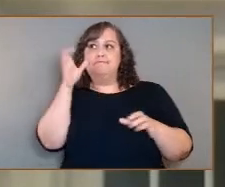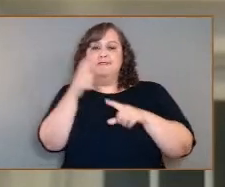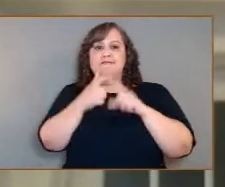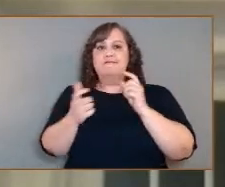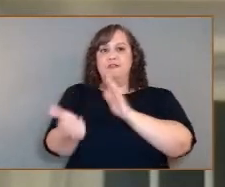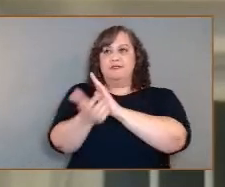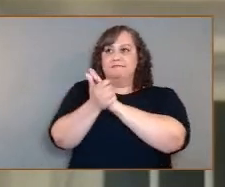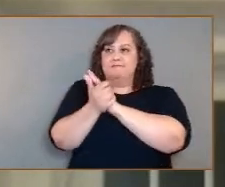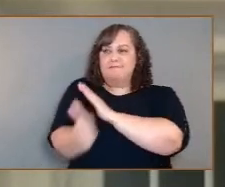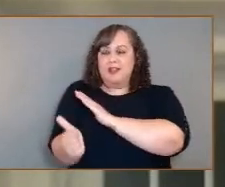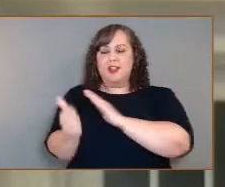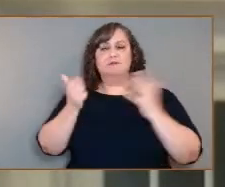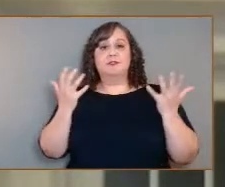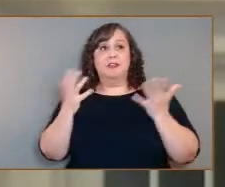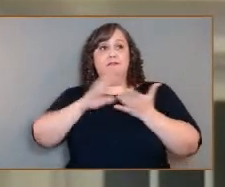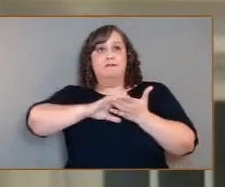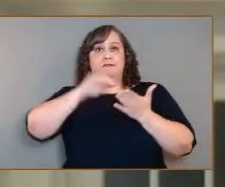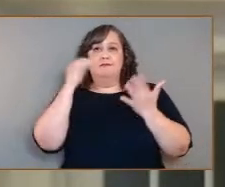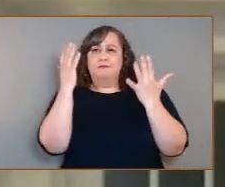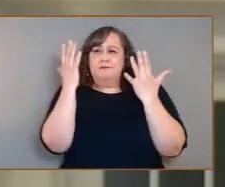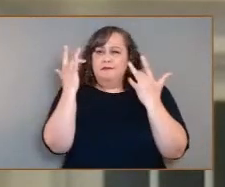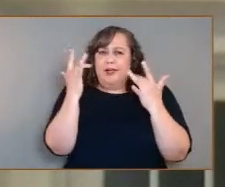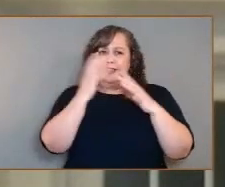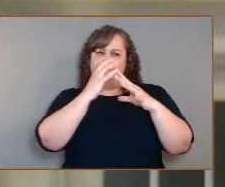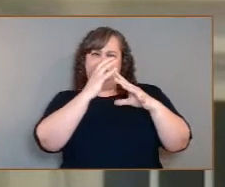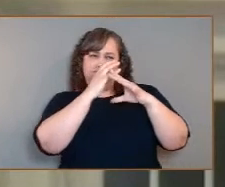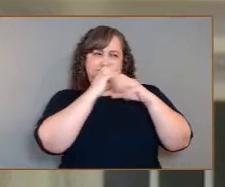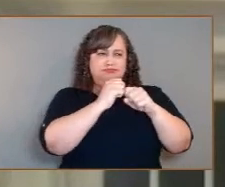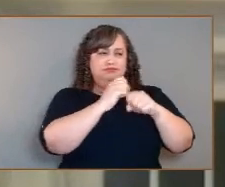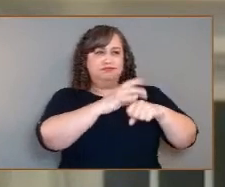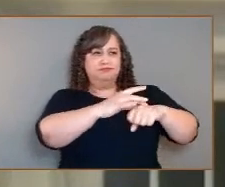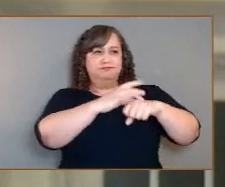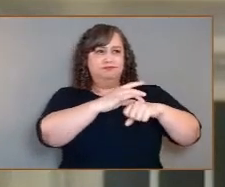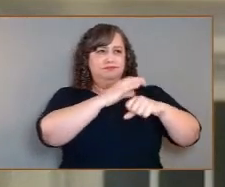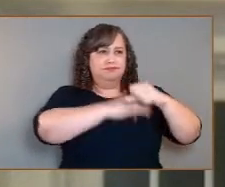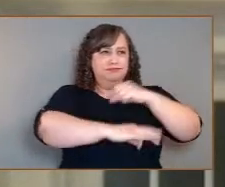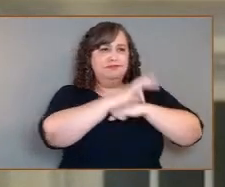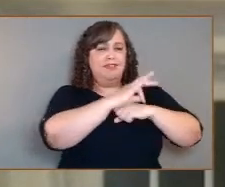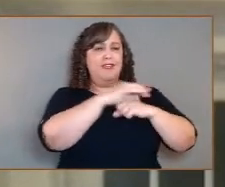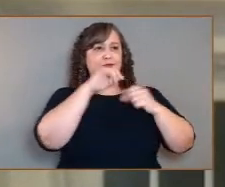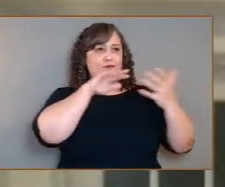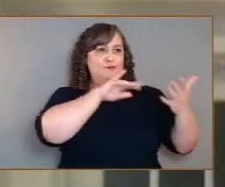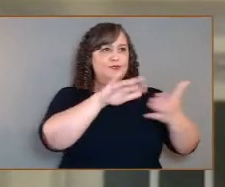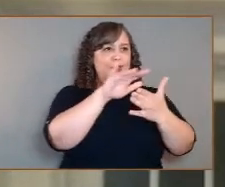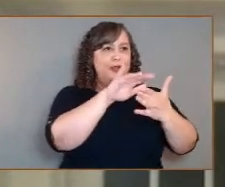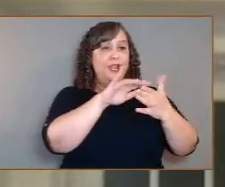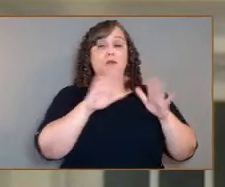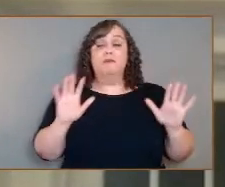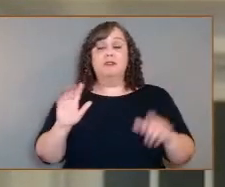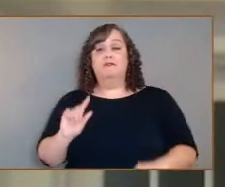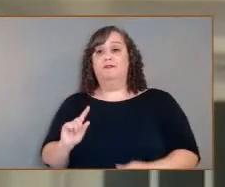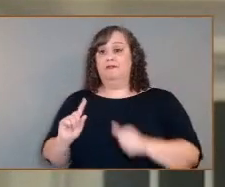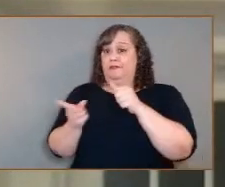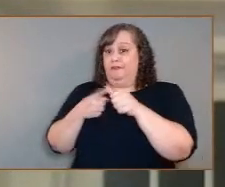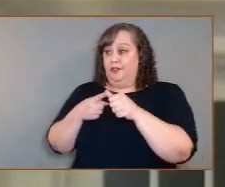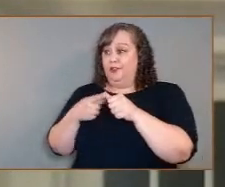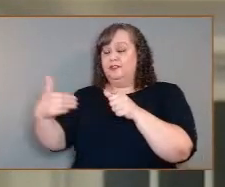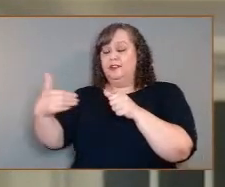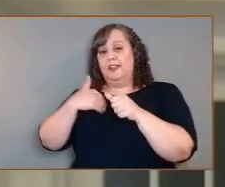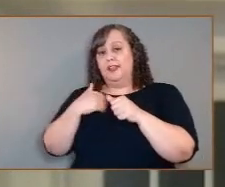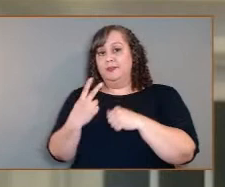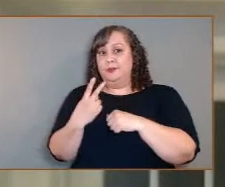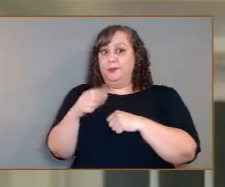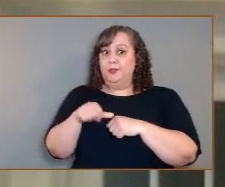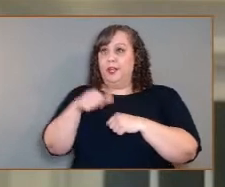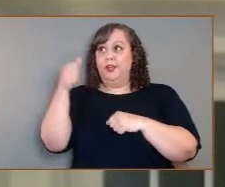study. But first, we have two special guests here to tell you more. Let's hear about this exciting announcement from NASA's new